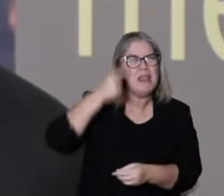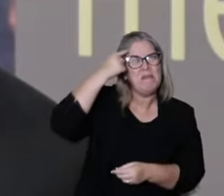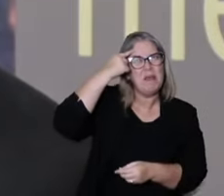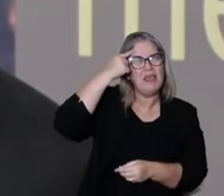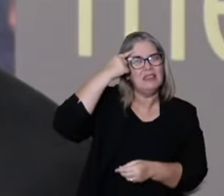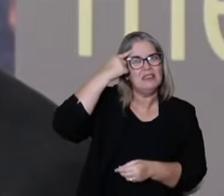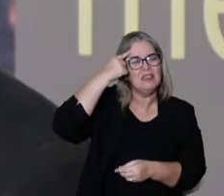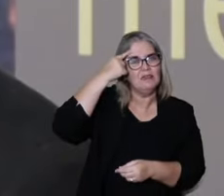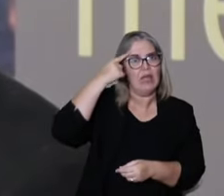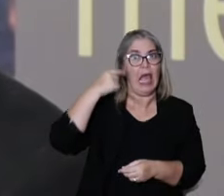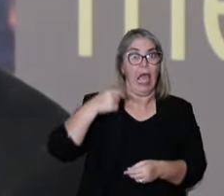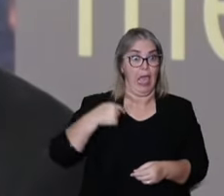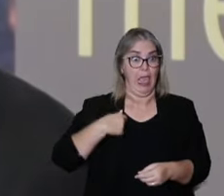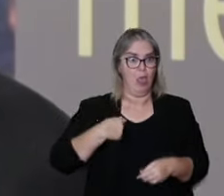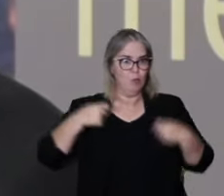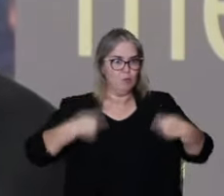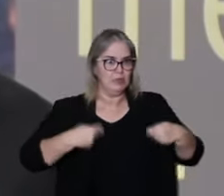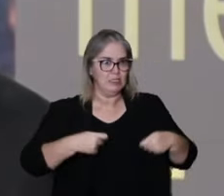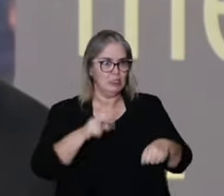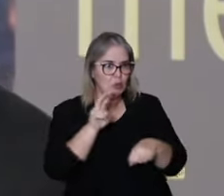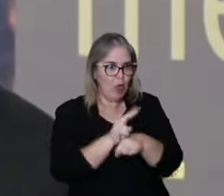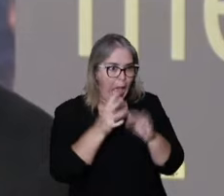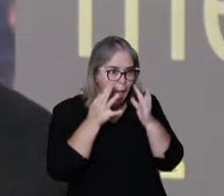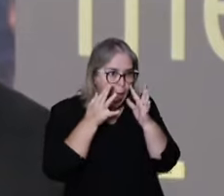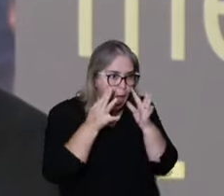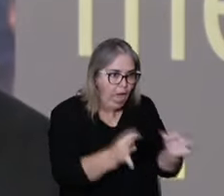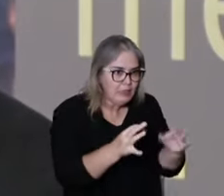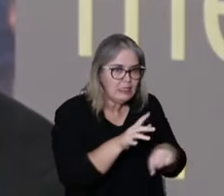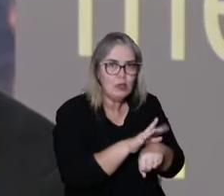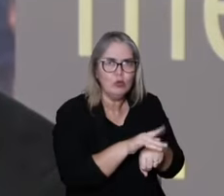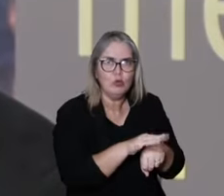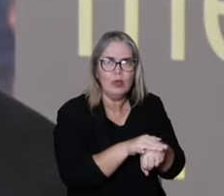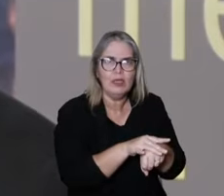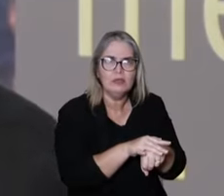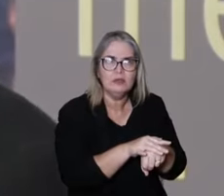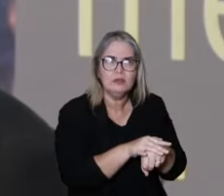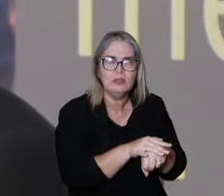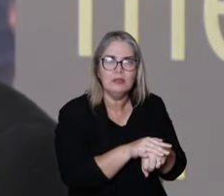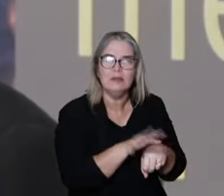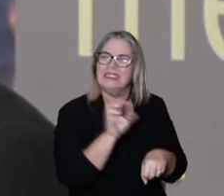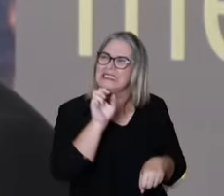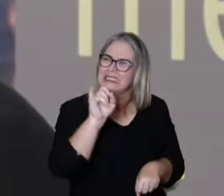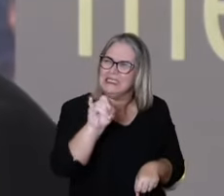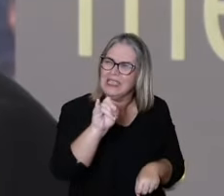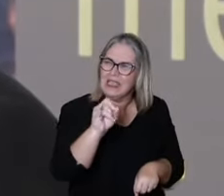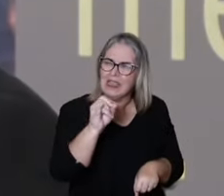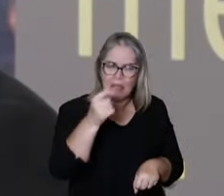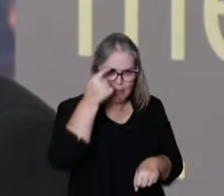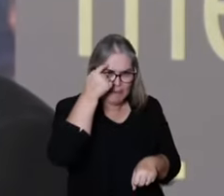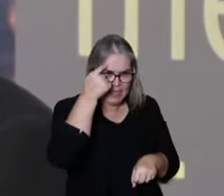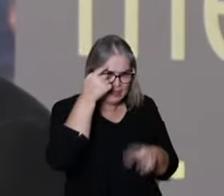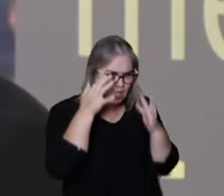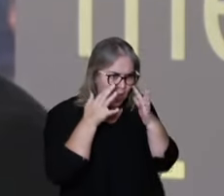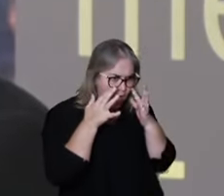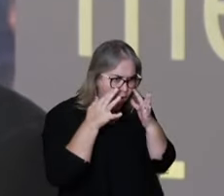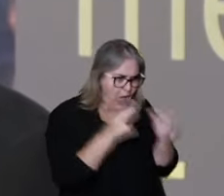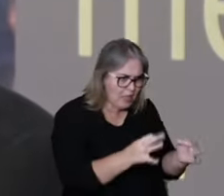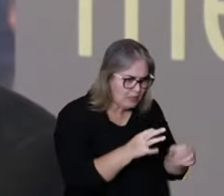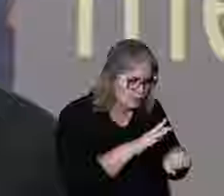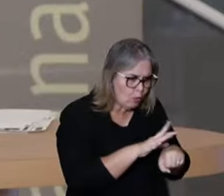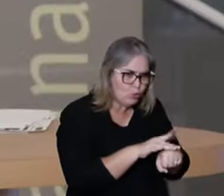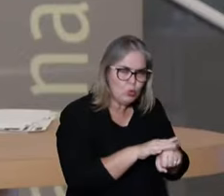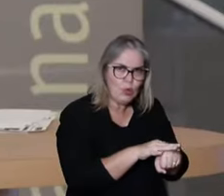the professional thinks that the object of the work is the disease. When they work with the disease, the person